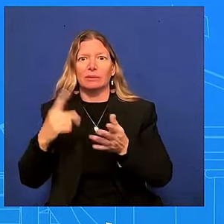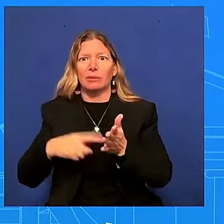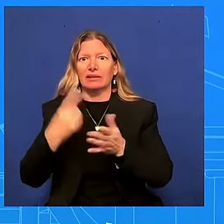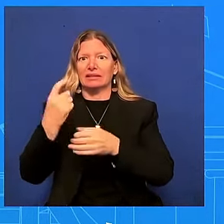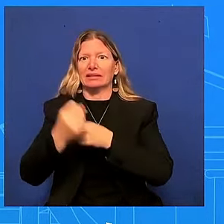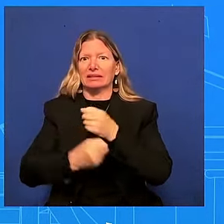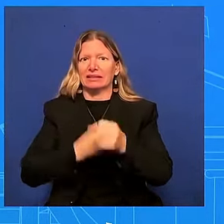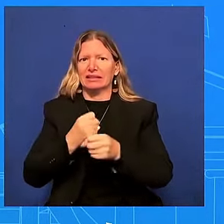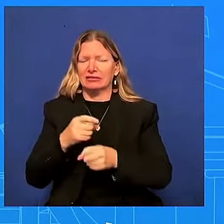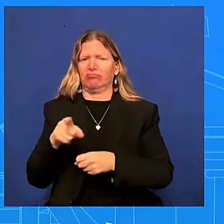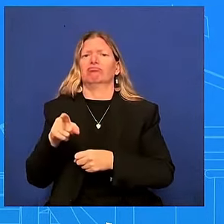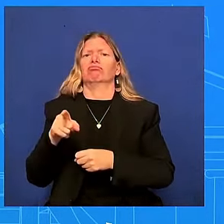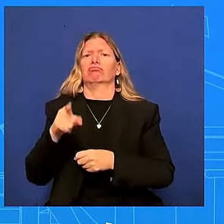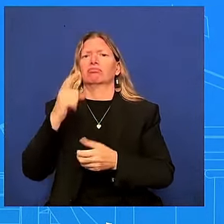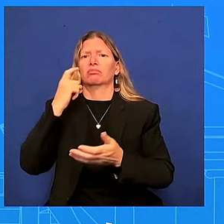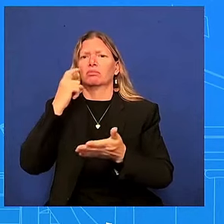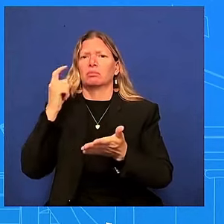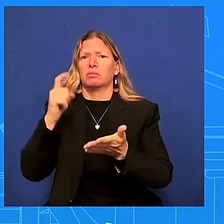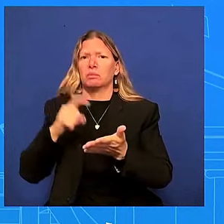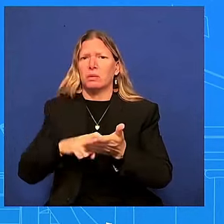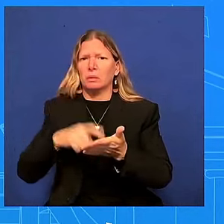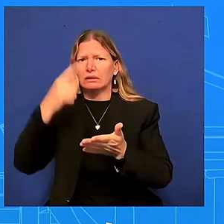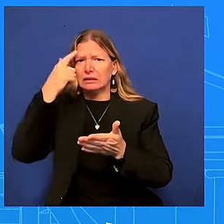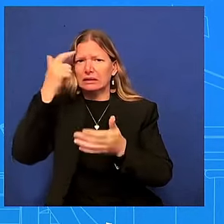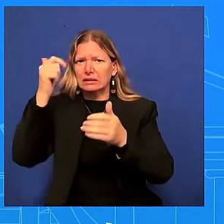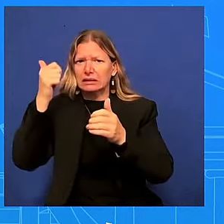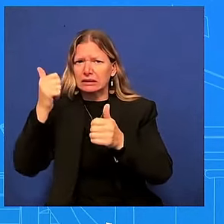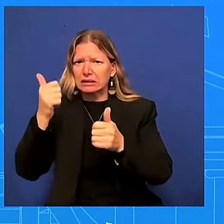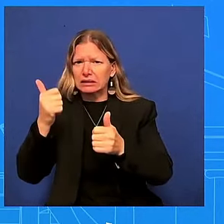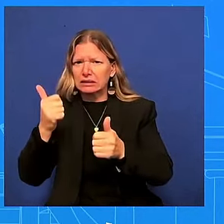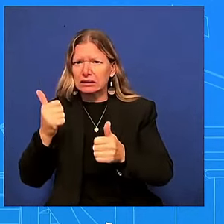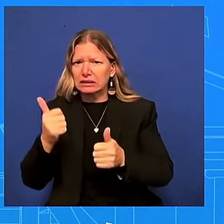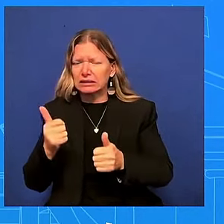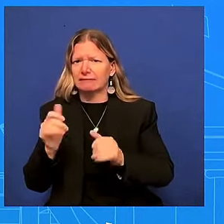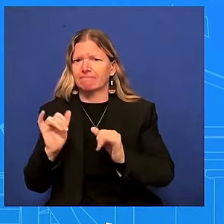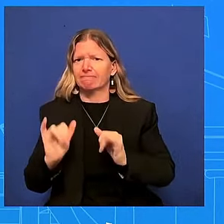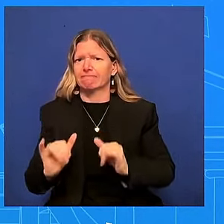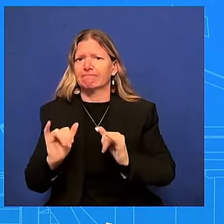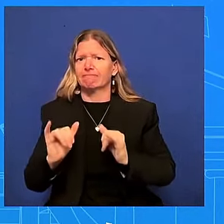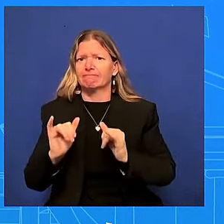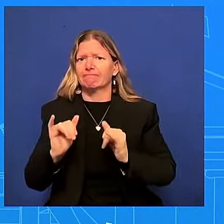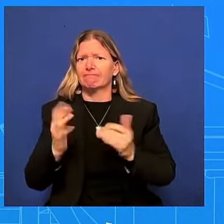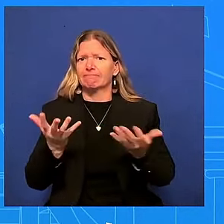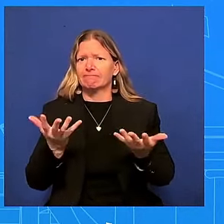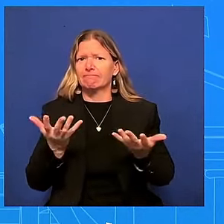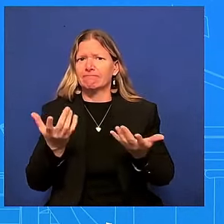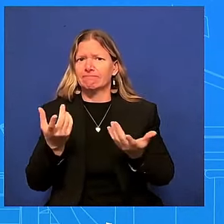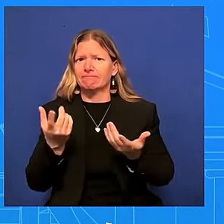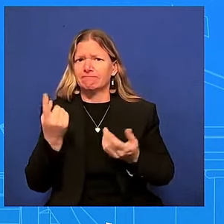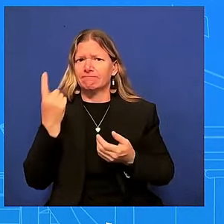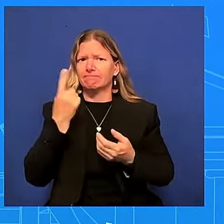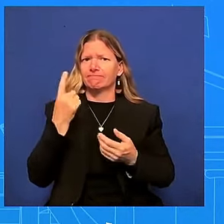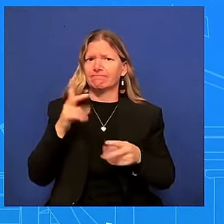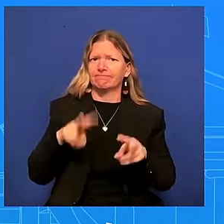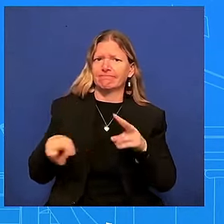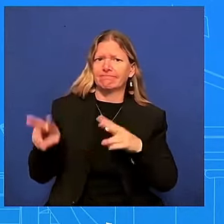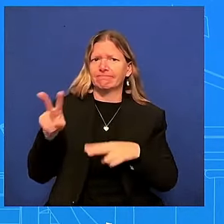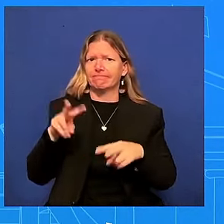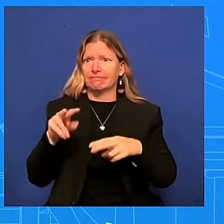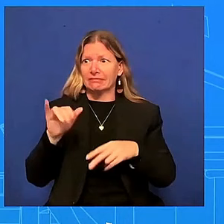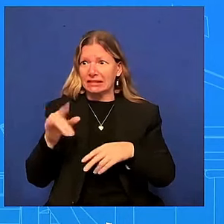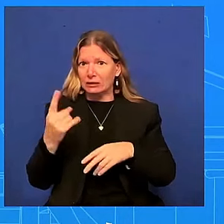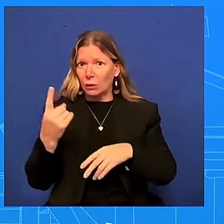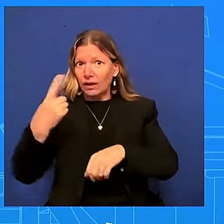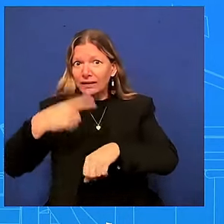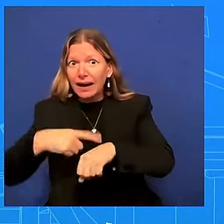and the first question that you go to is hmm i wonder if other you know i wonder if this is like a one-time thing or if it's something that